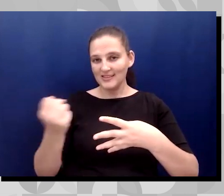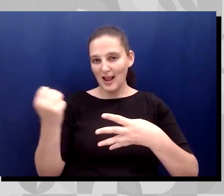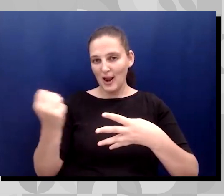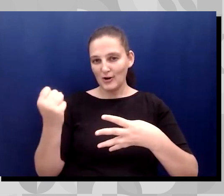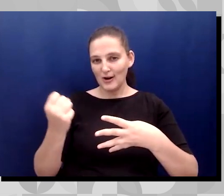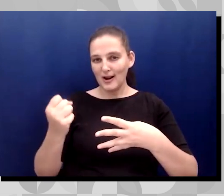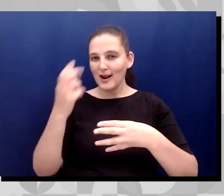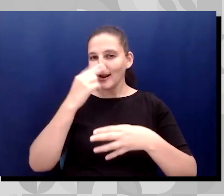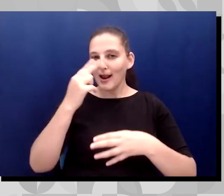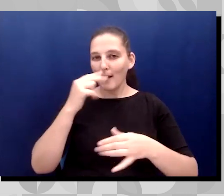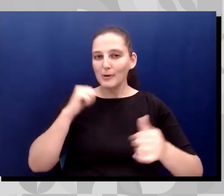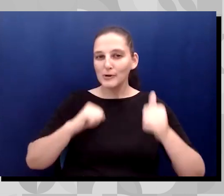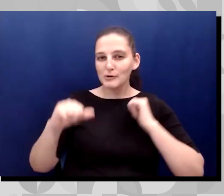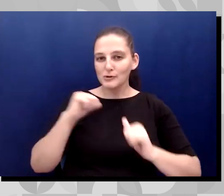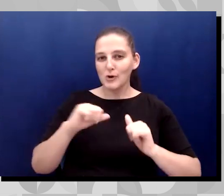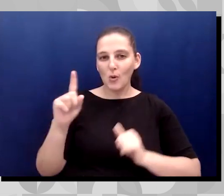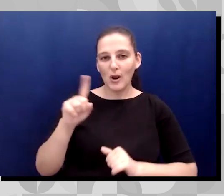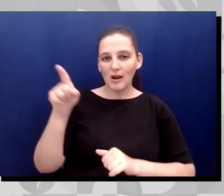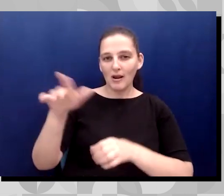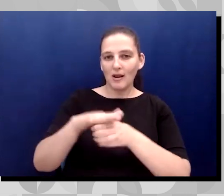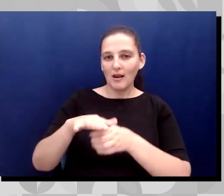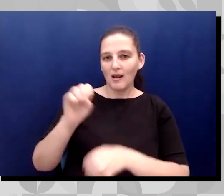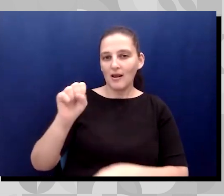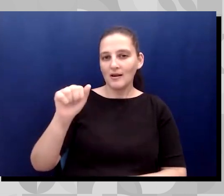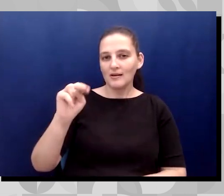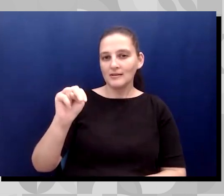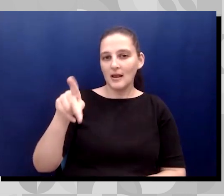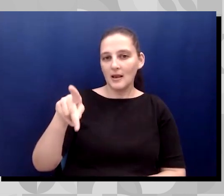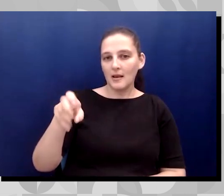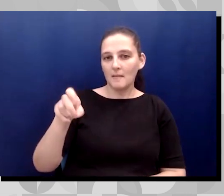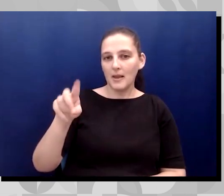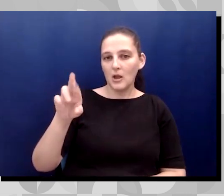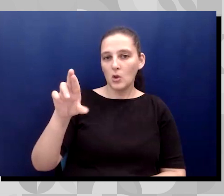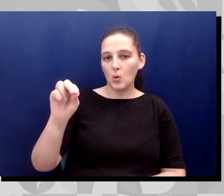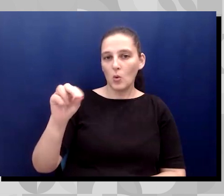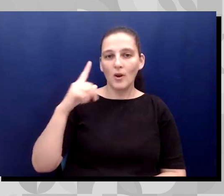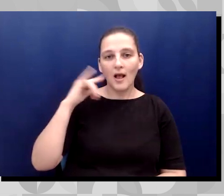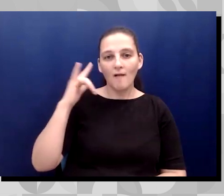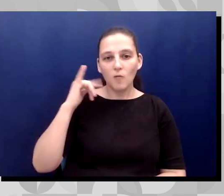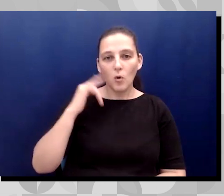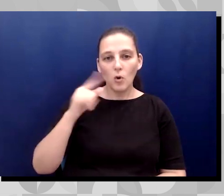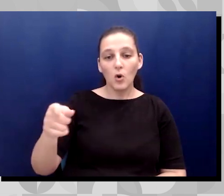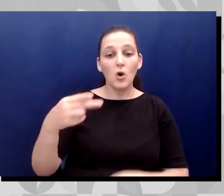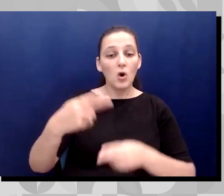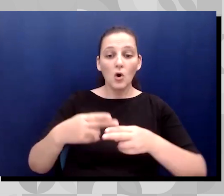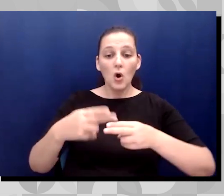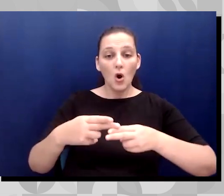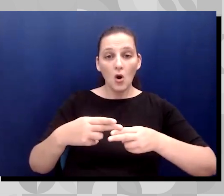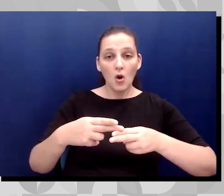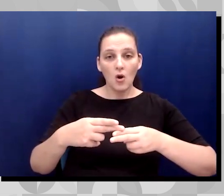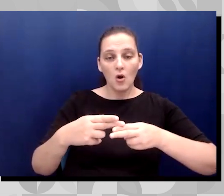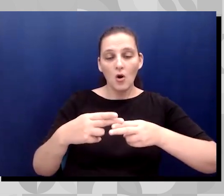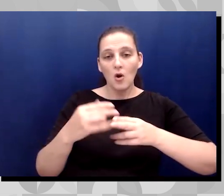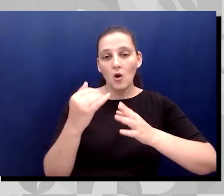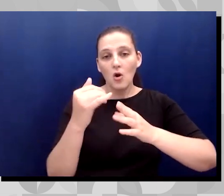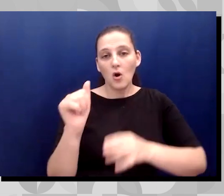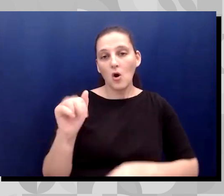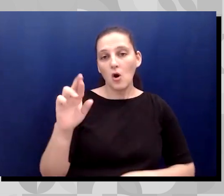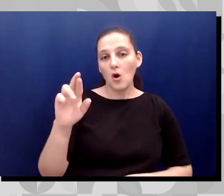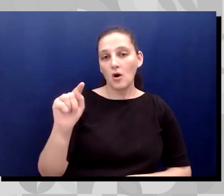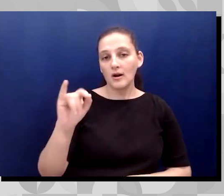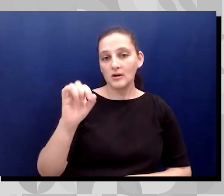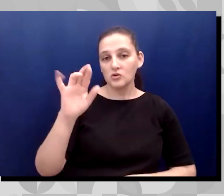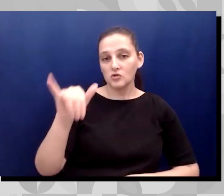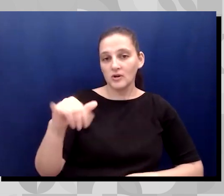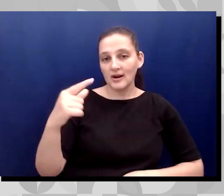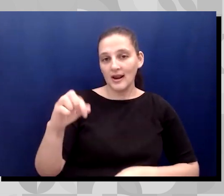Pedro, California called the Artistry Gallery and Lounge.